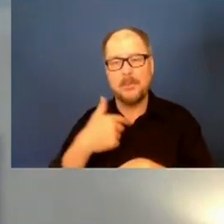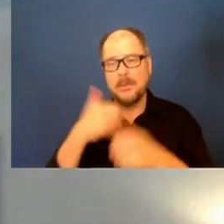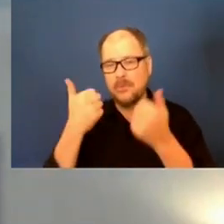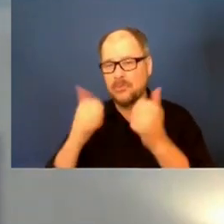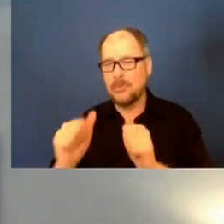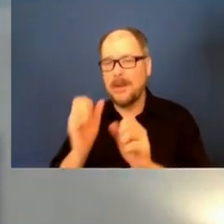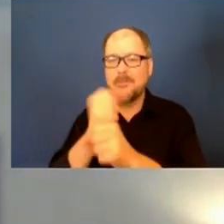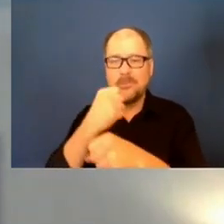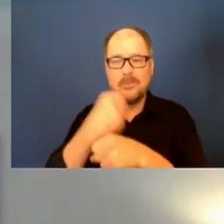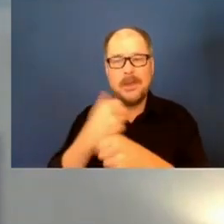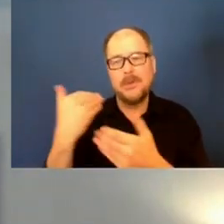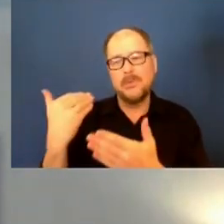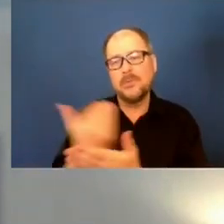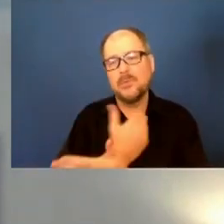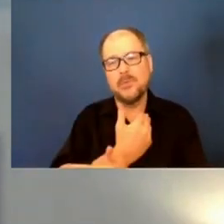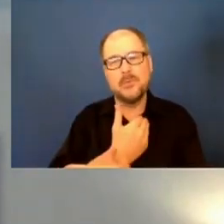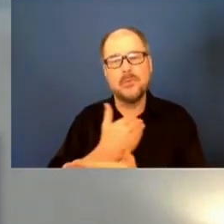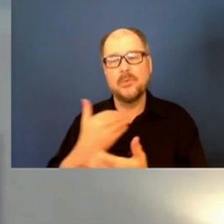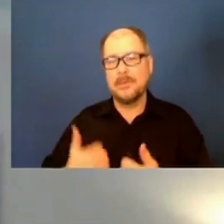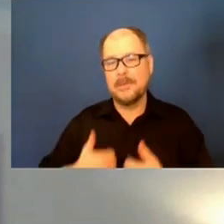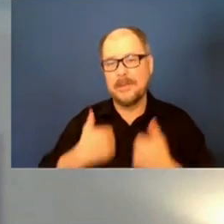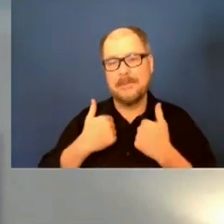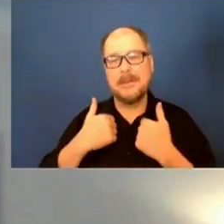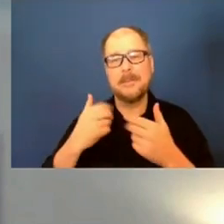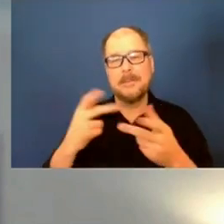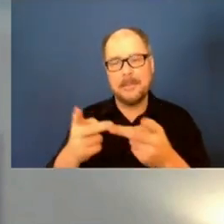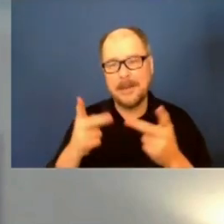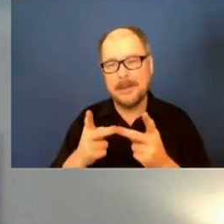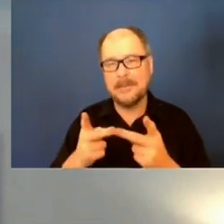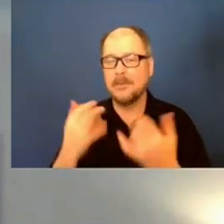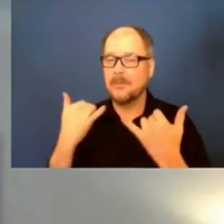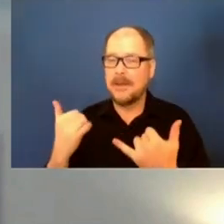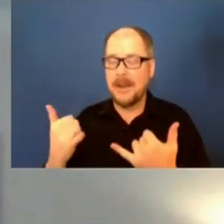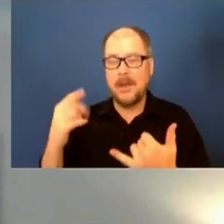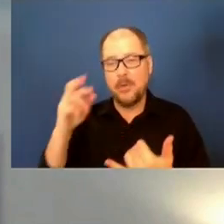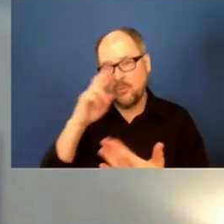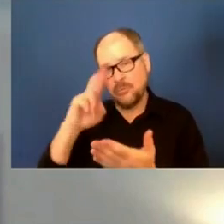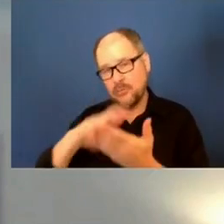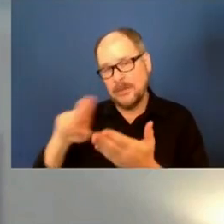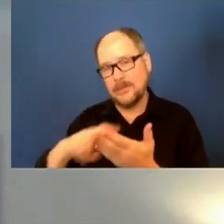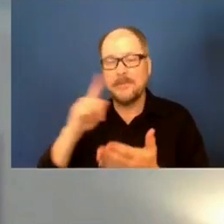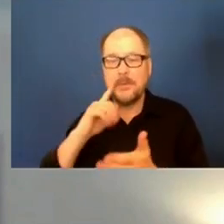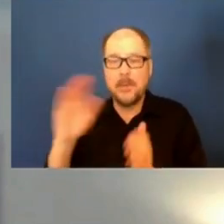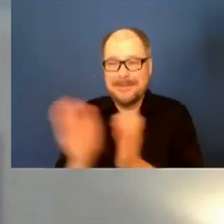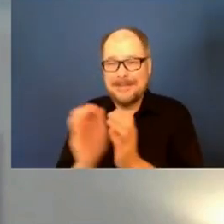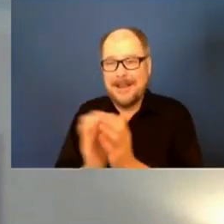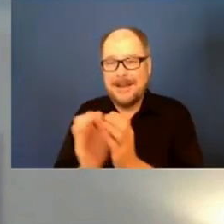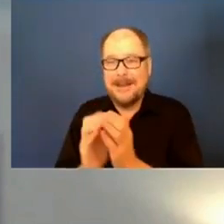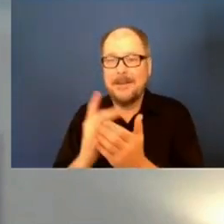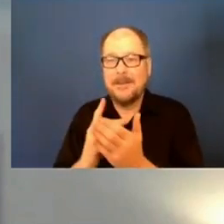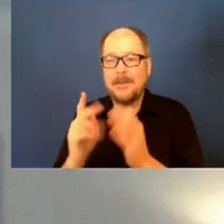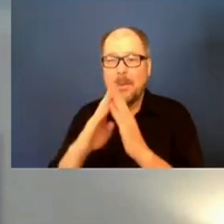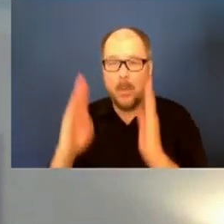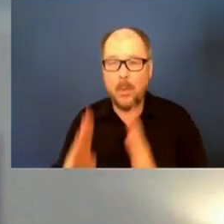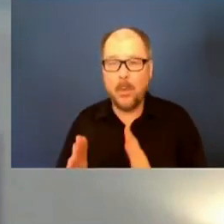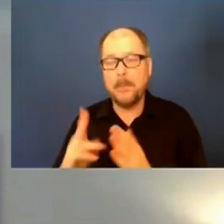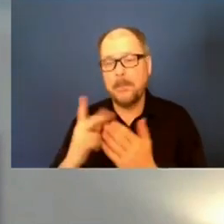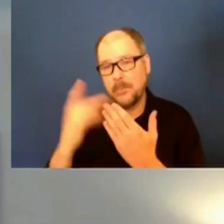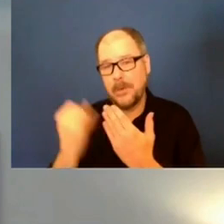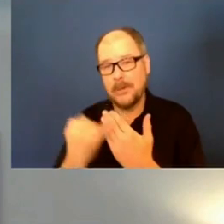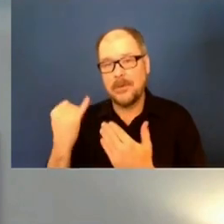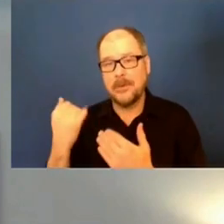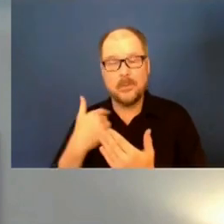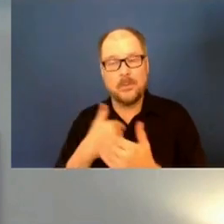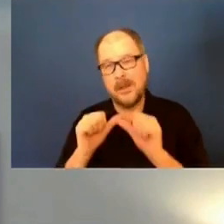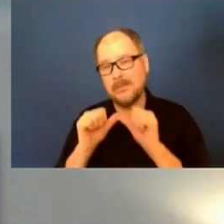units. And so we're really a little bit in the research phase on this tiny home project. So we're just going to have to continue to work through